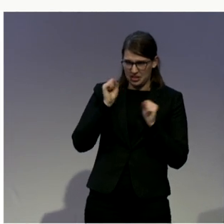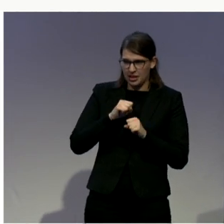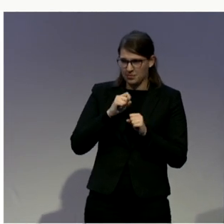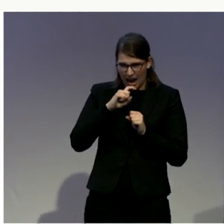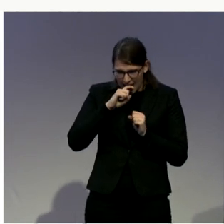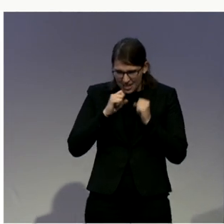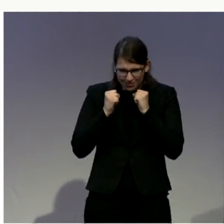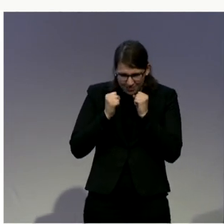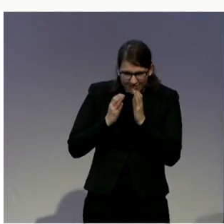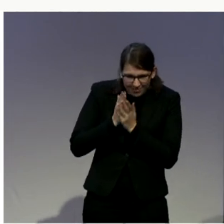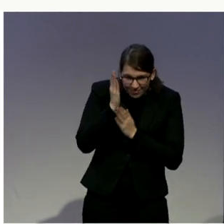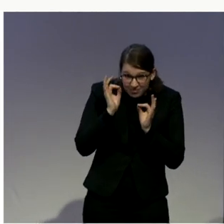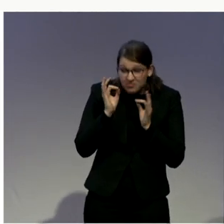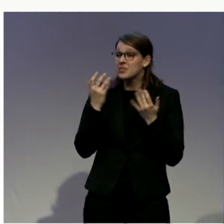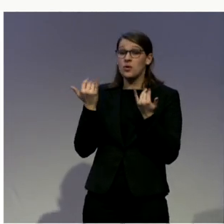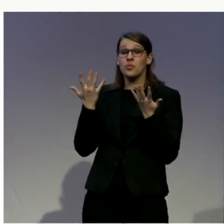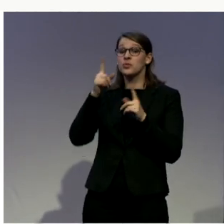So, we'll open the floor for questions.